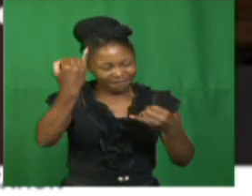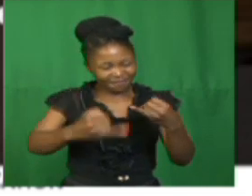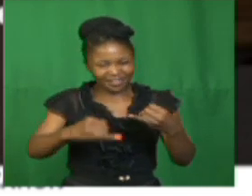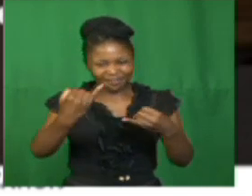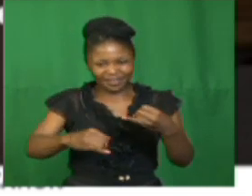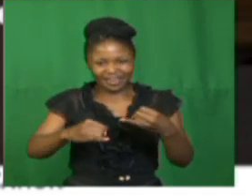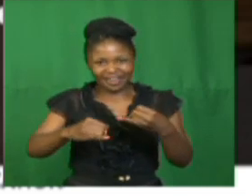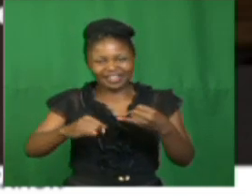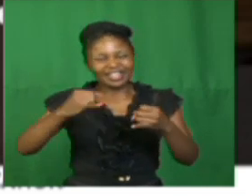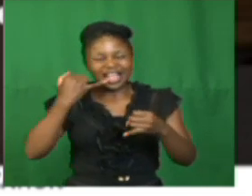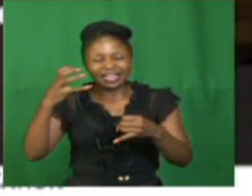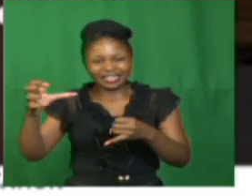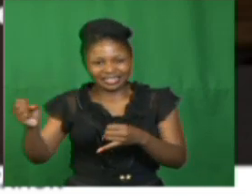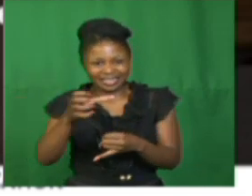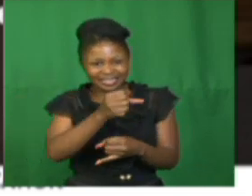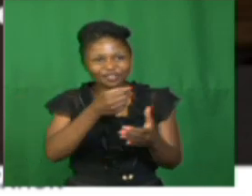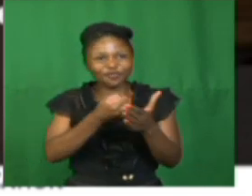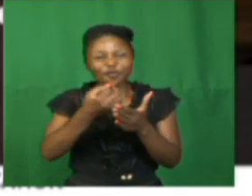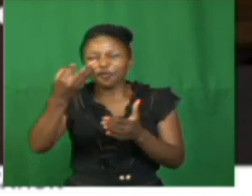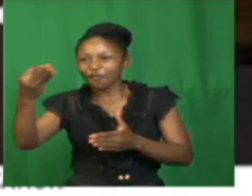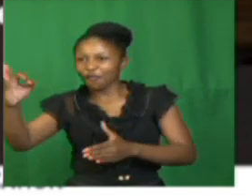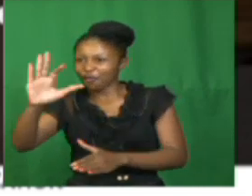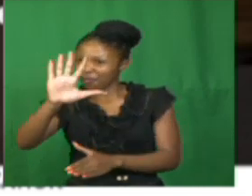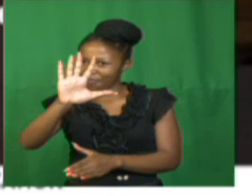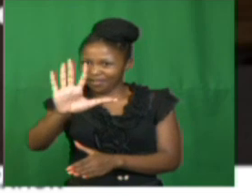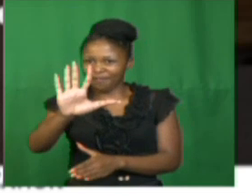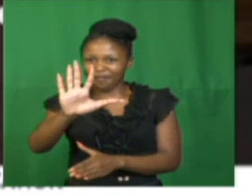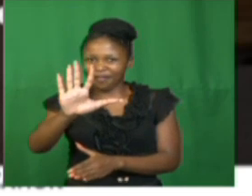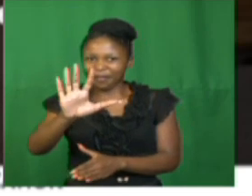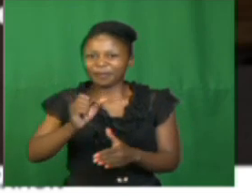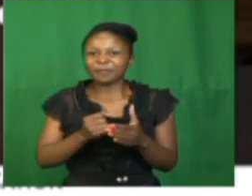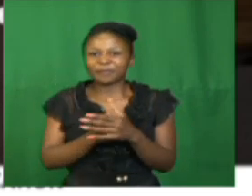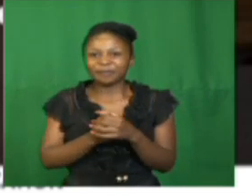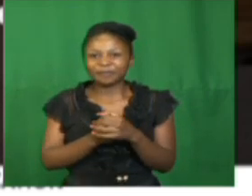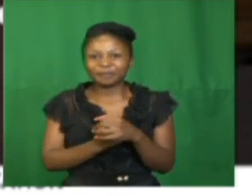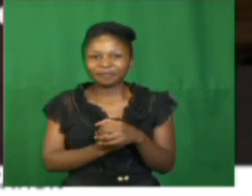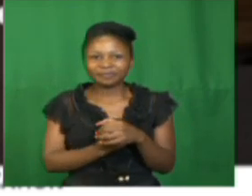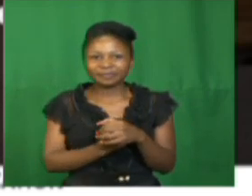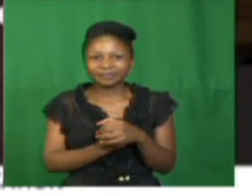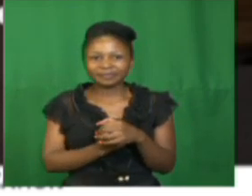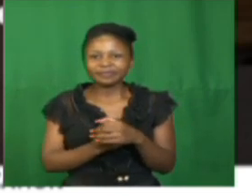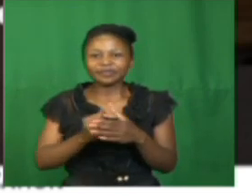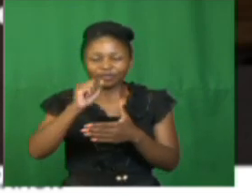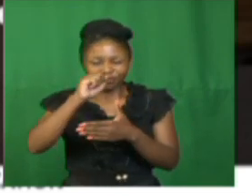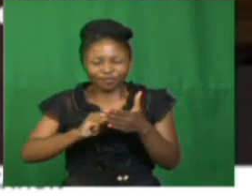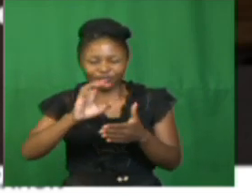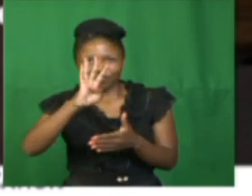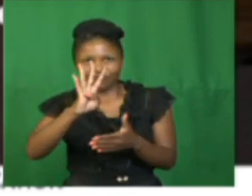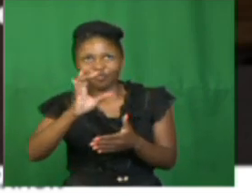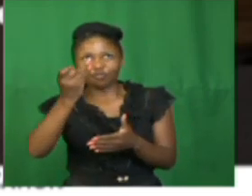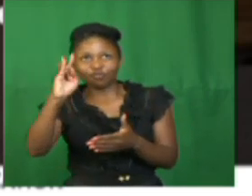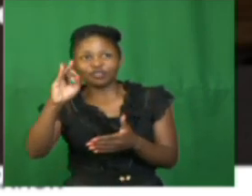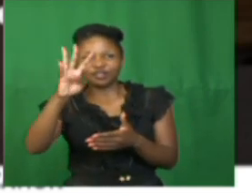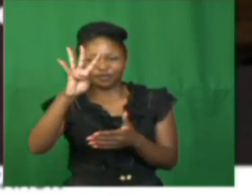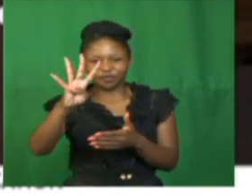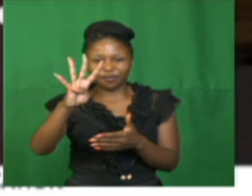is Physics for EGCSE, which is the phone files, from 4.24pm